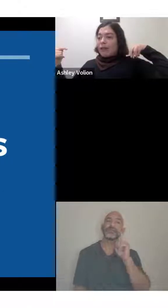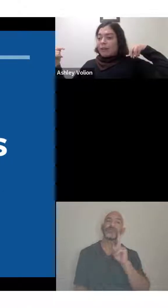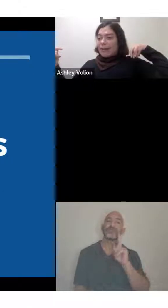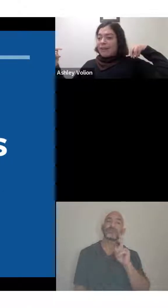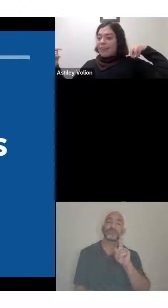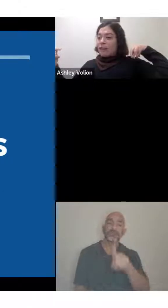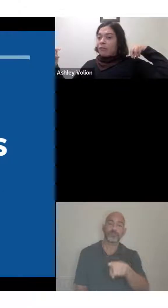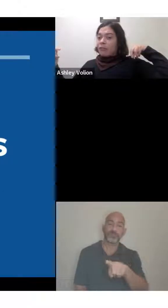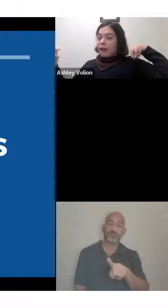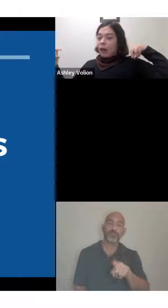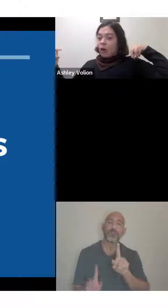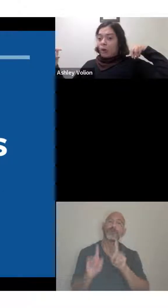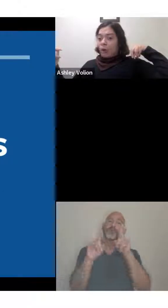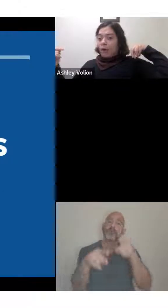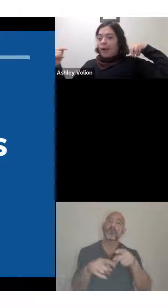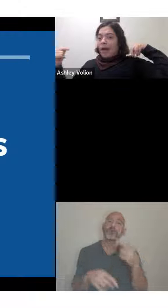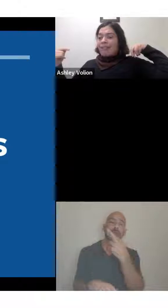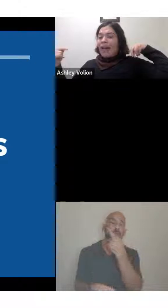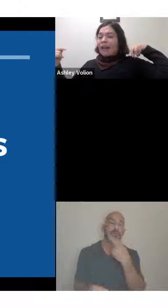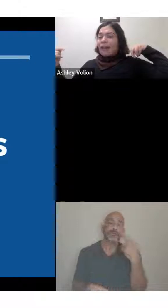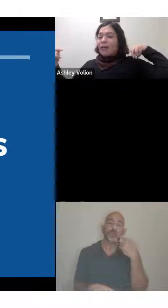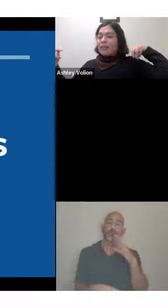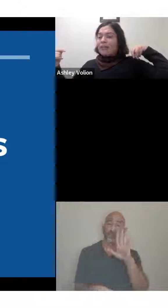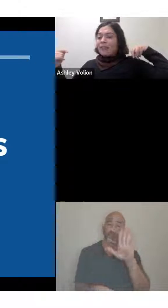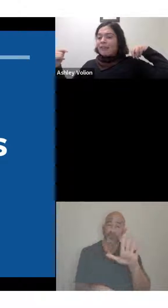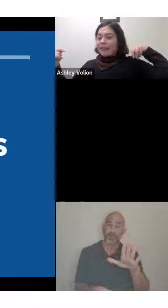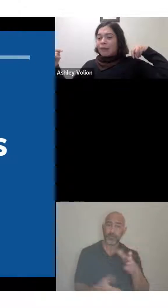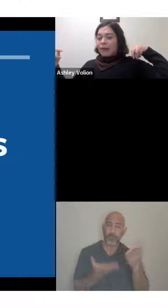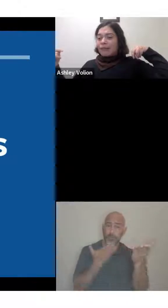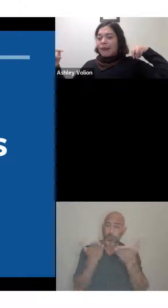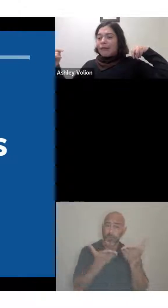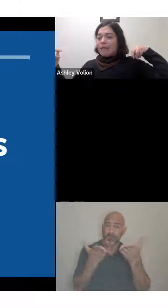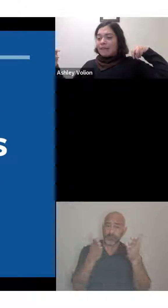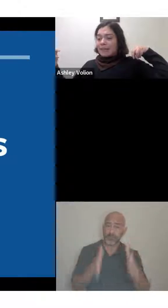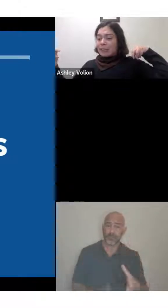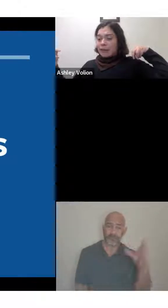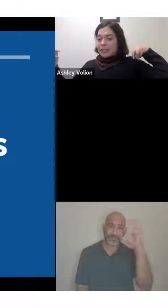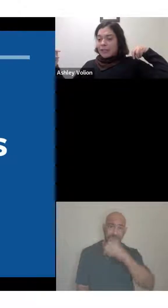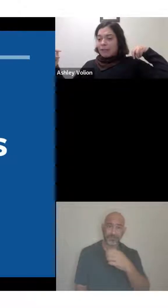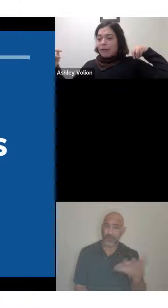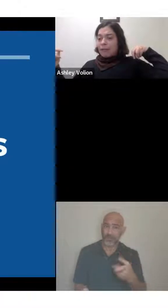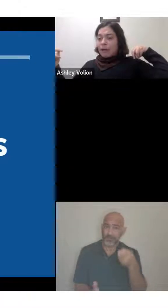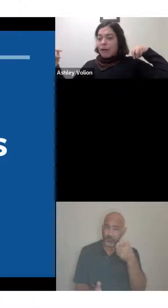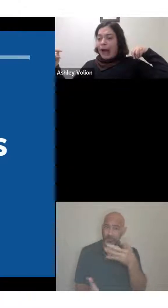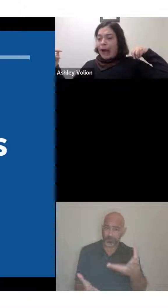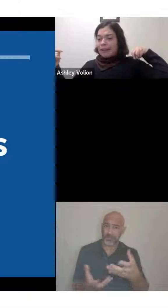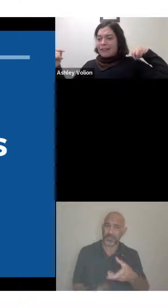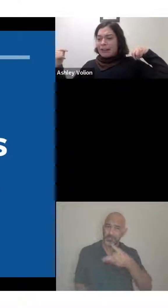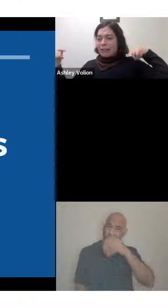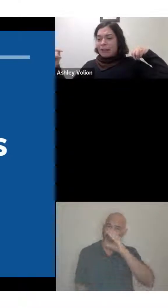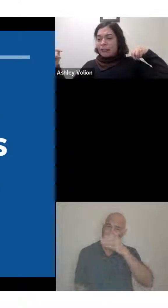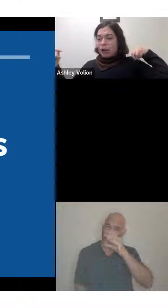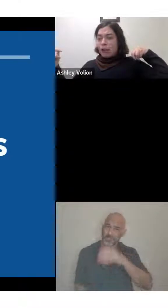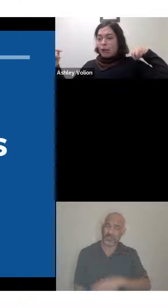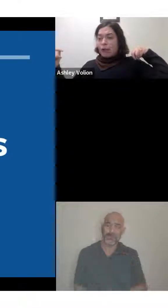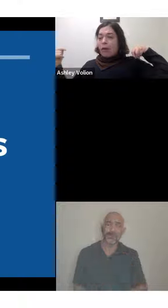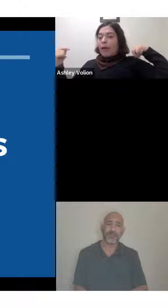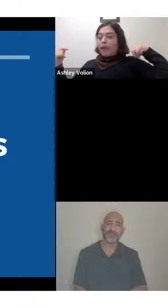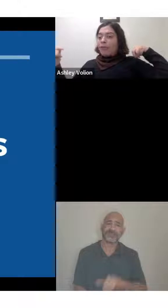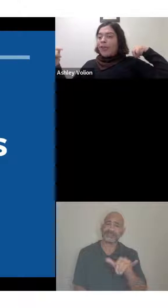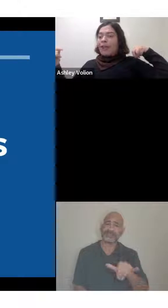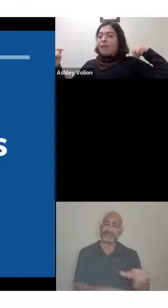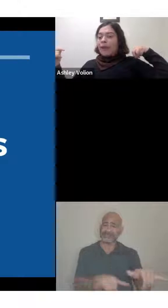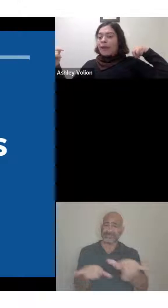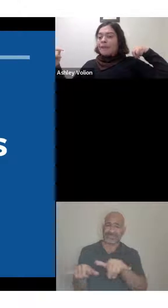to drink, because they don't know. And that goes the same way for every situation. If you don't ask, you don't know,